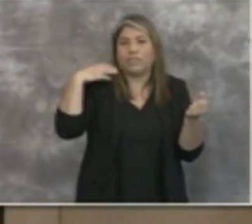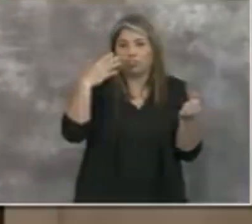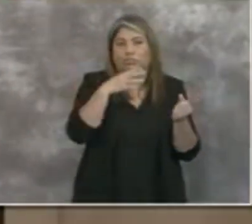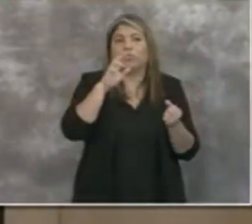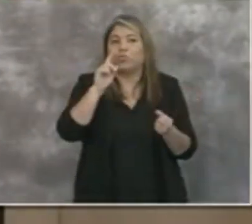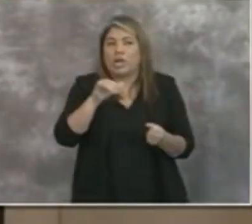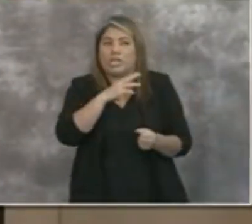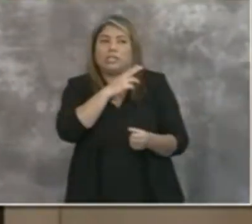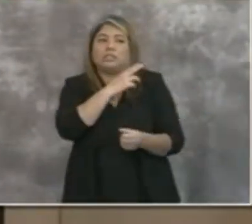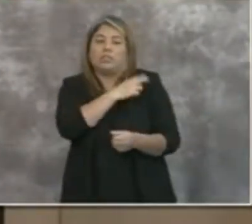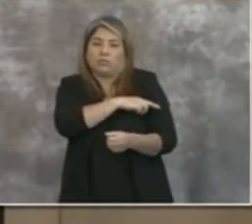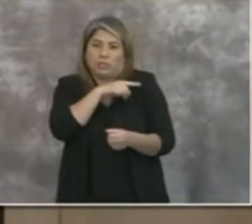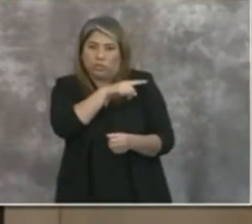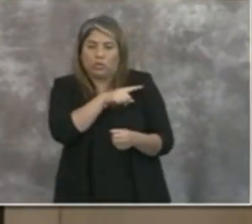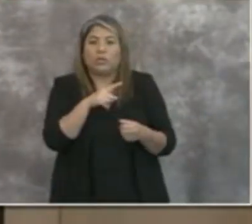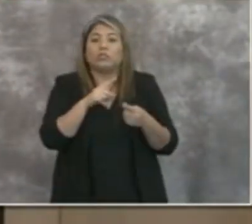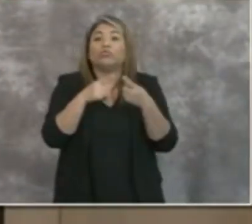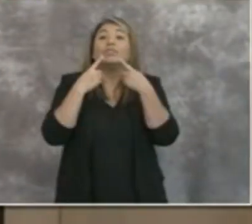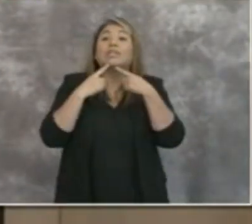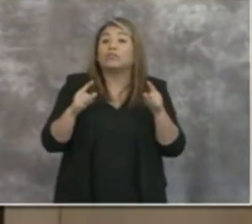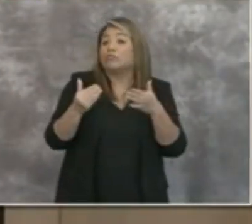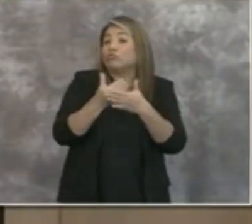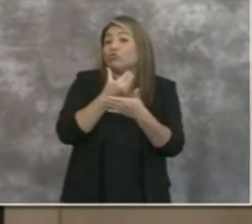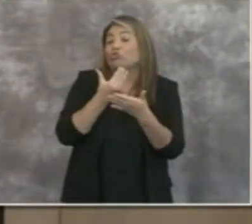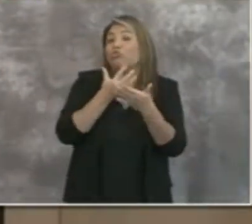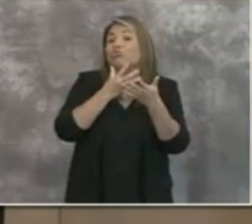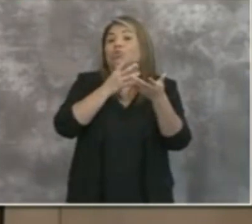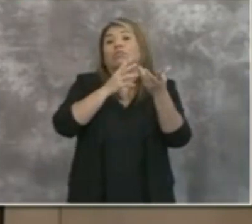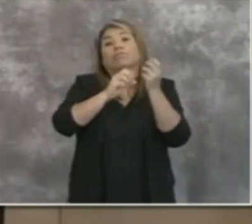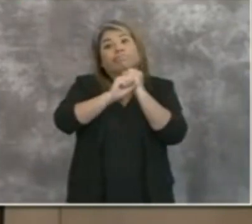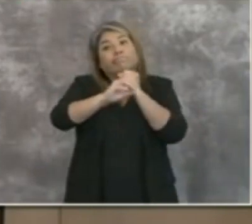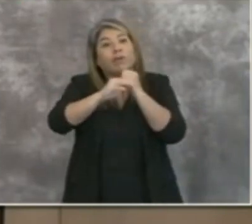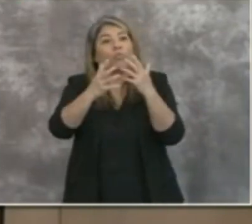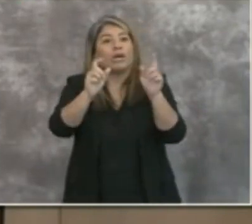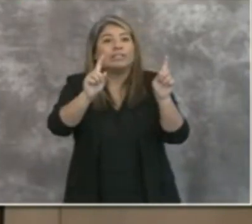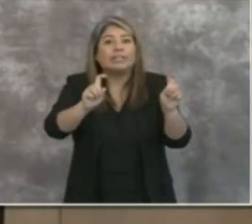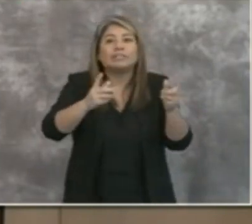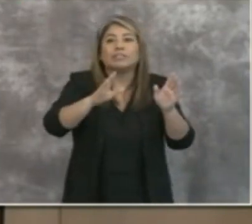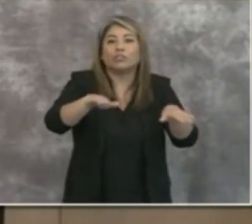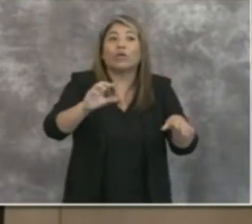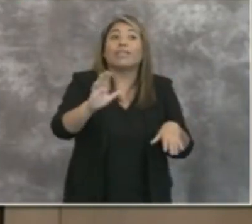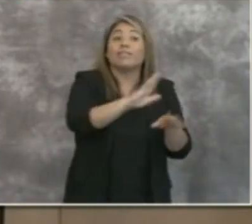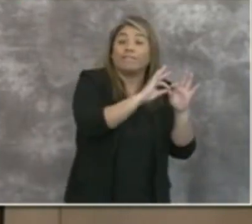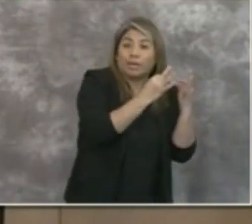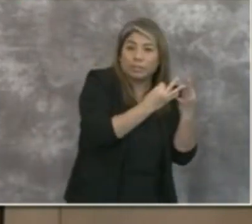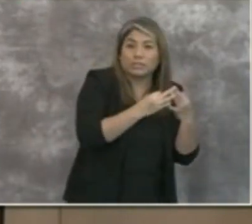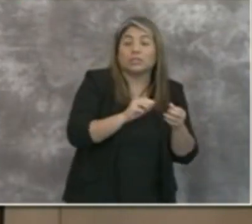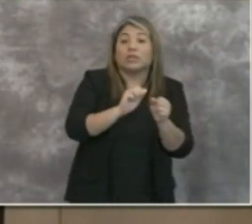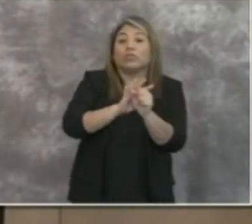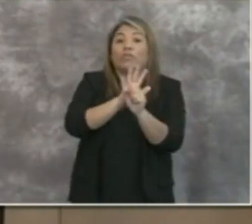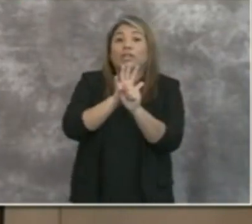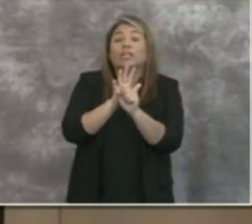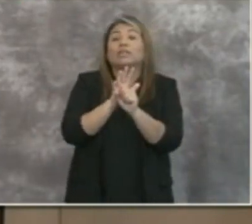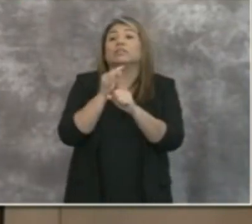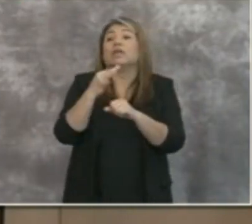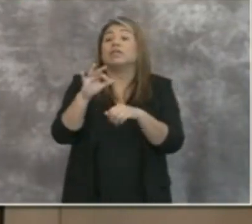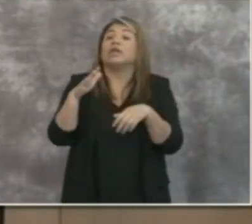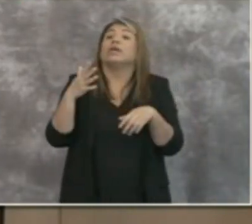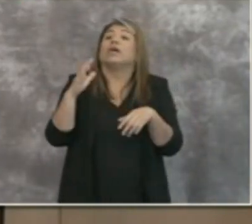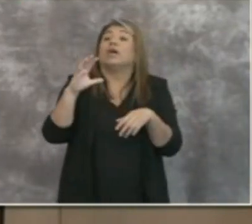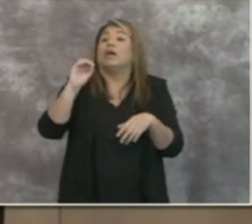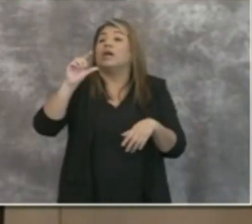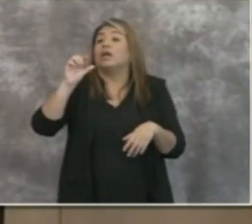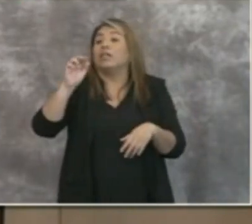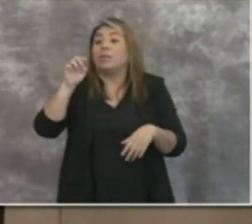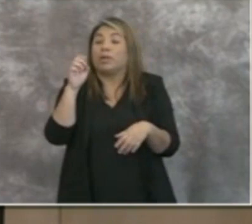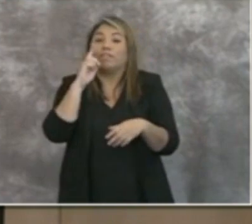to announce that new campaign to test children and their families. The COVID-19 Collaborative for Children effort will